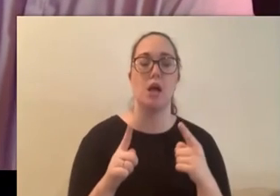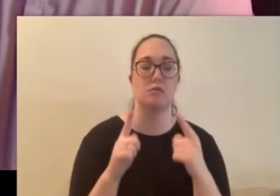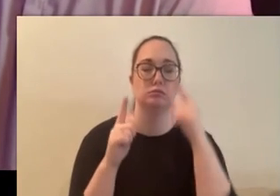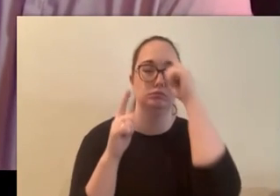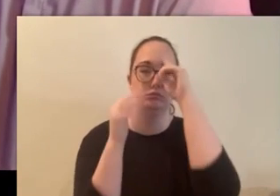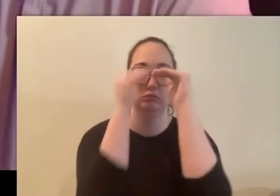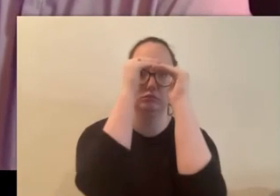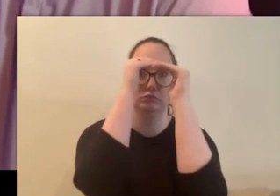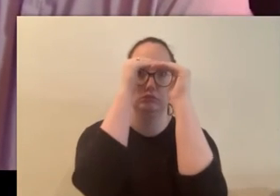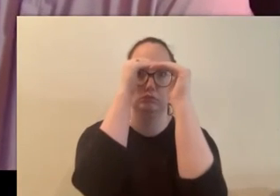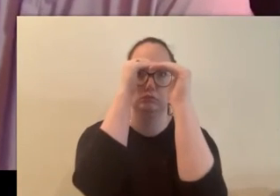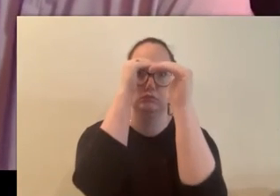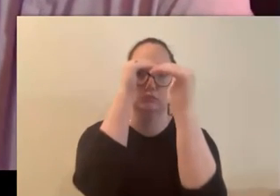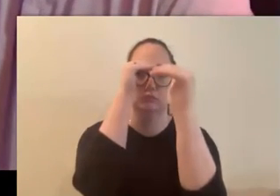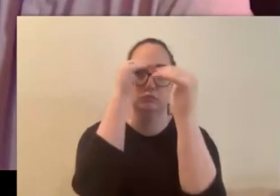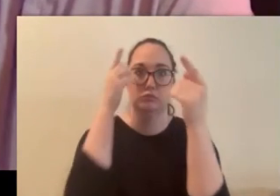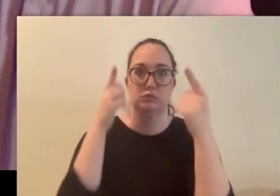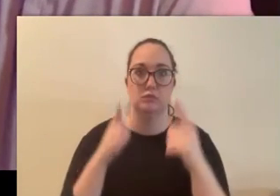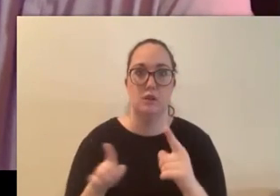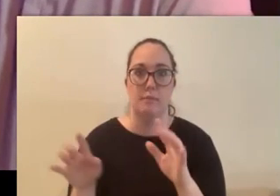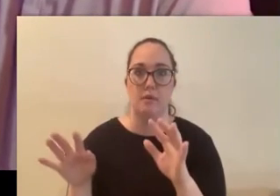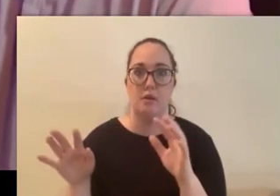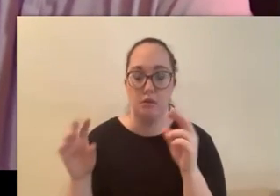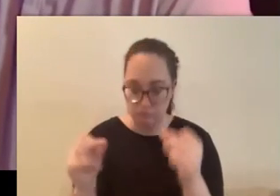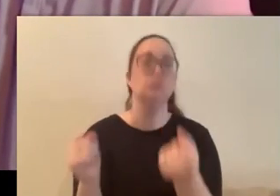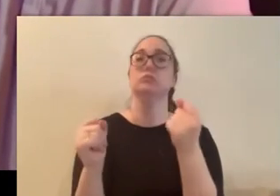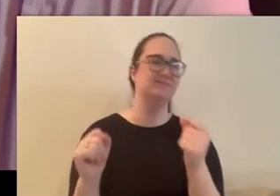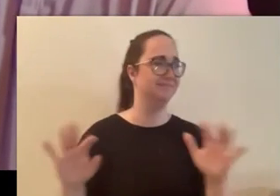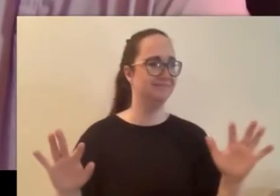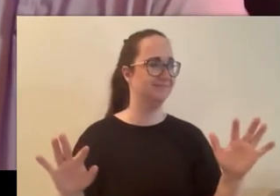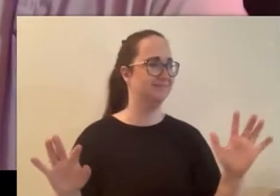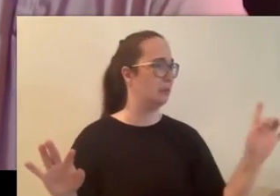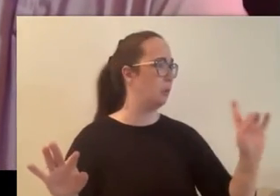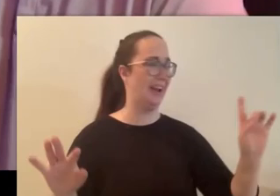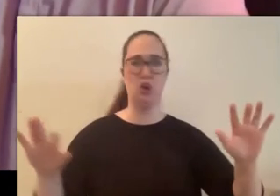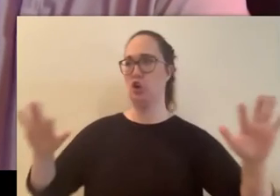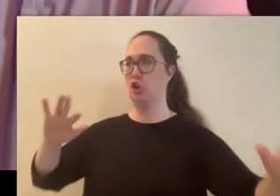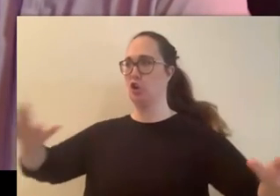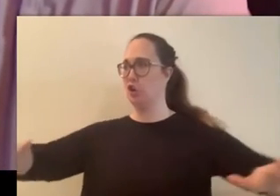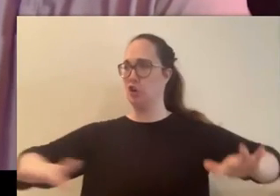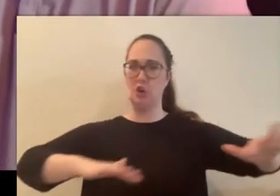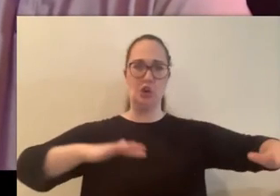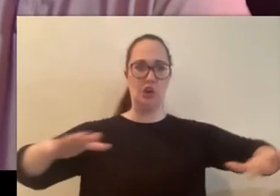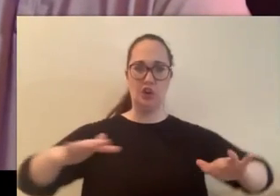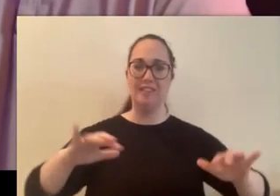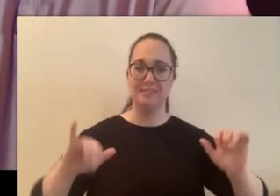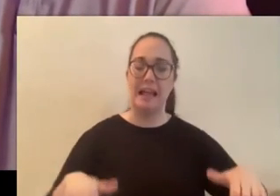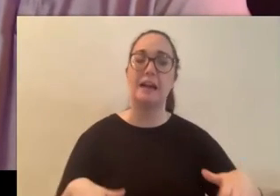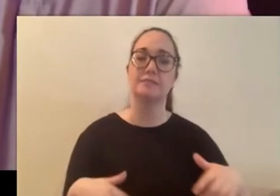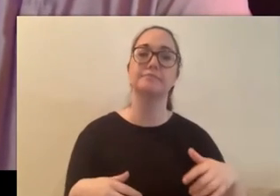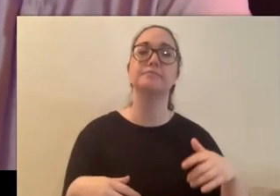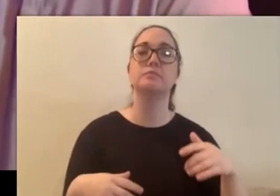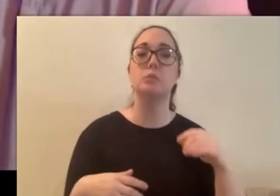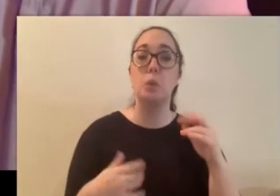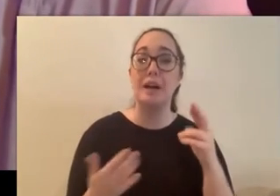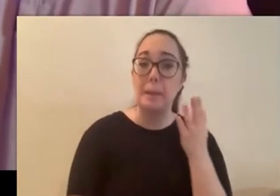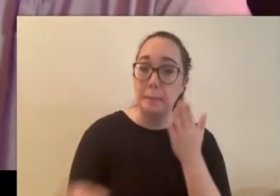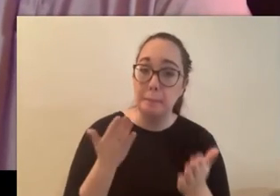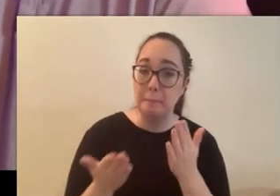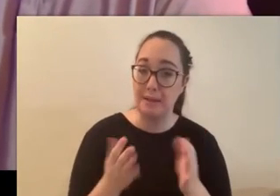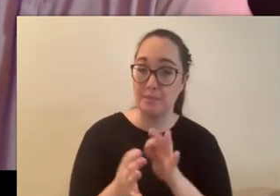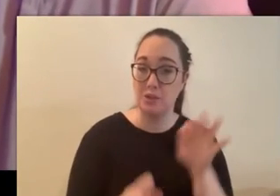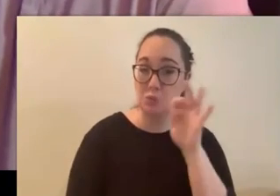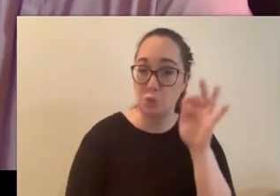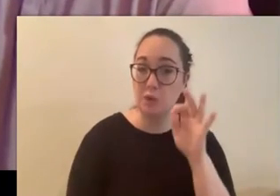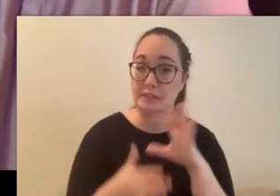sudden like you lose your direction an idea like the force swallowing you up like you are on sacred ground or maybe the story hasn't hinted that